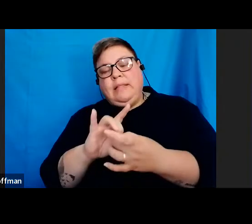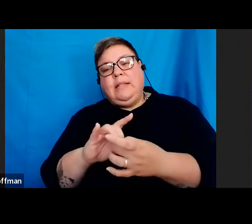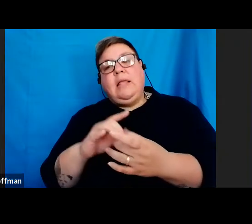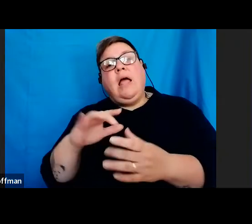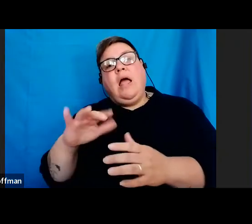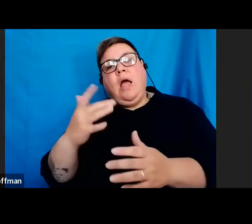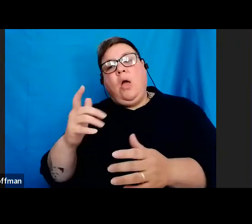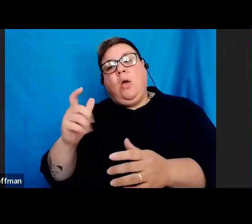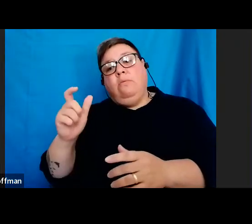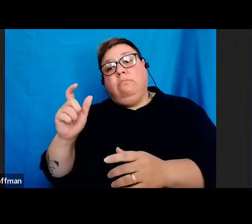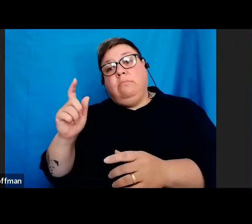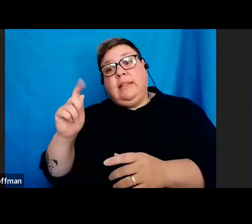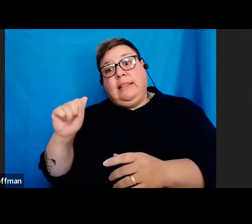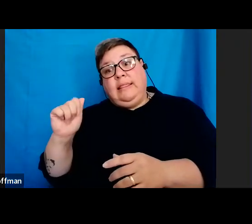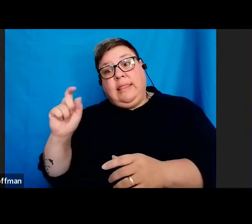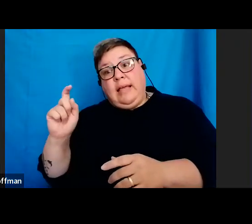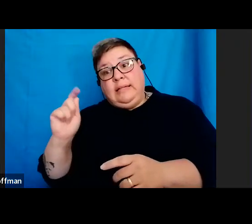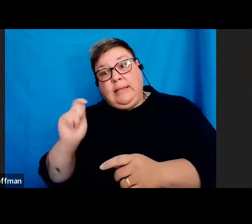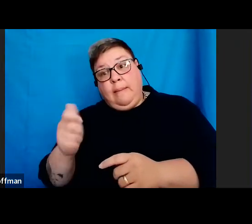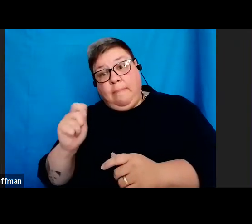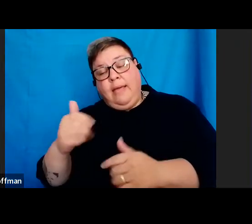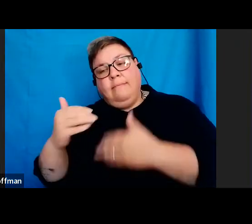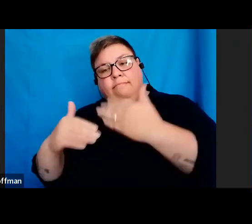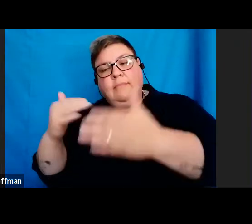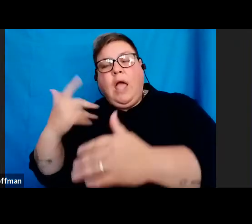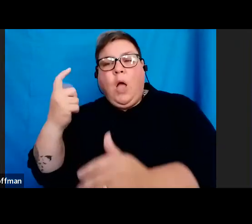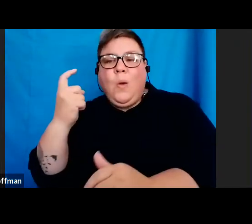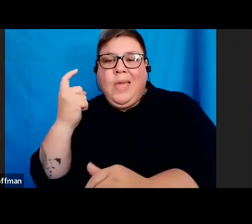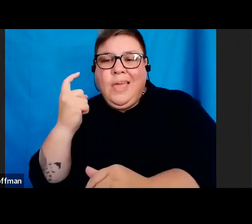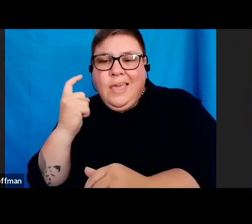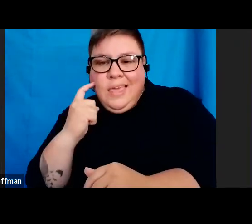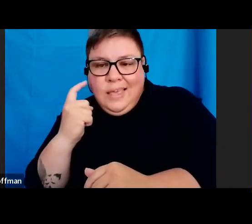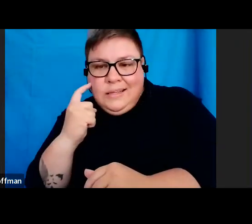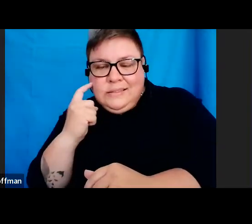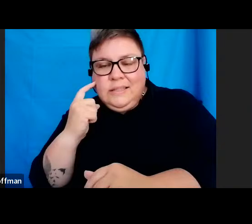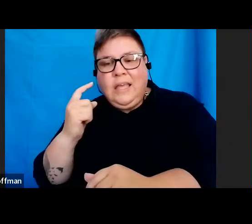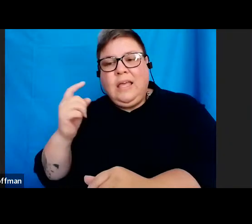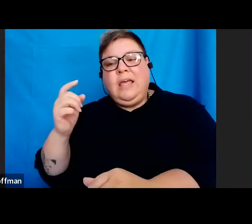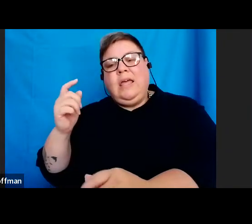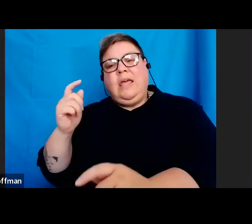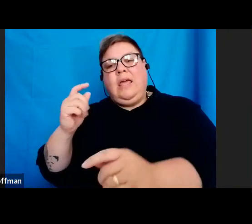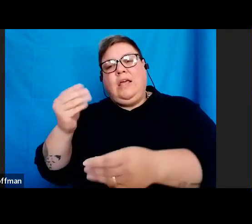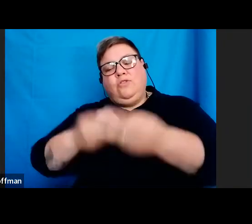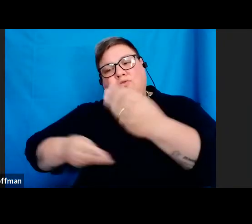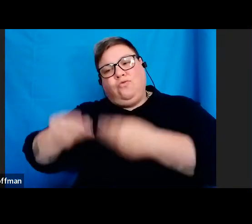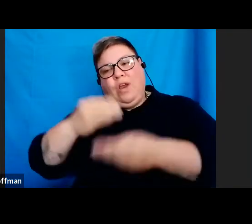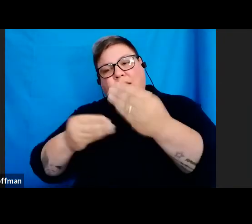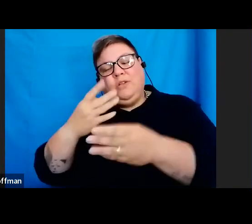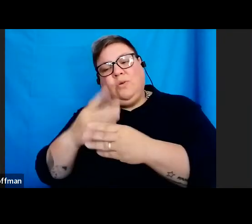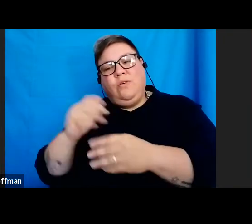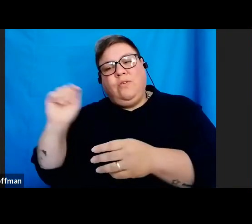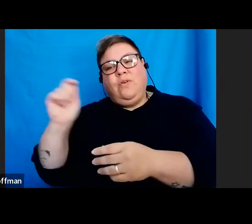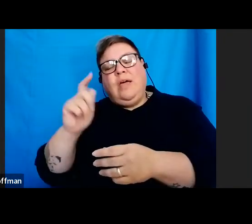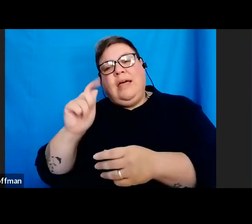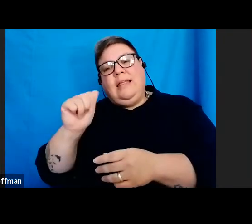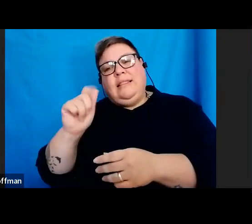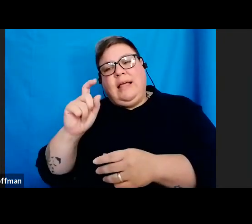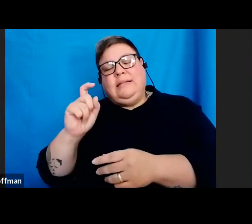experience and making it easy for all our taxpayers and traders to comply with their tax obligations.